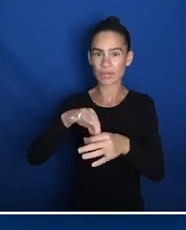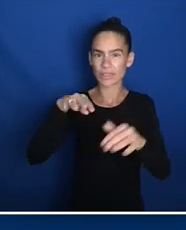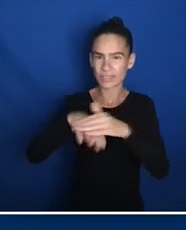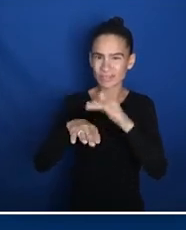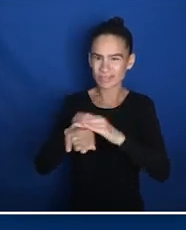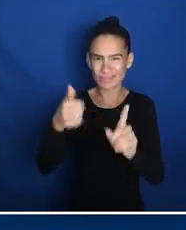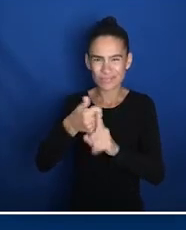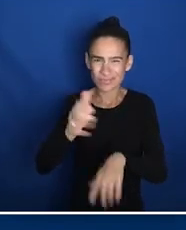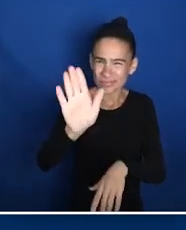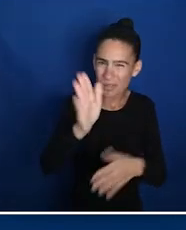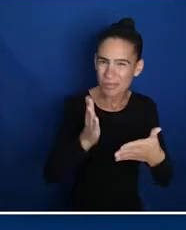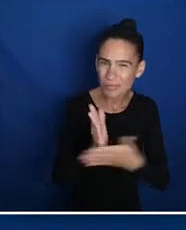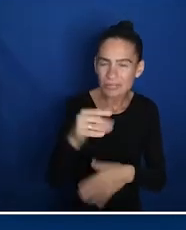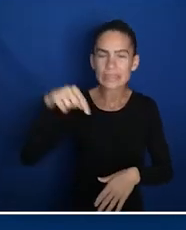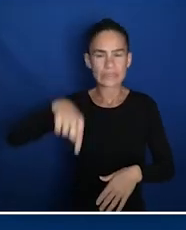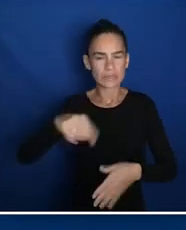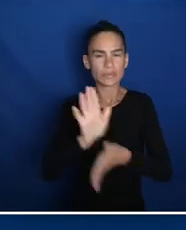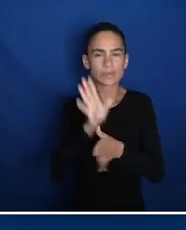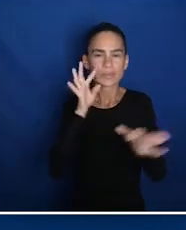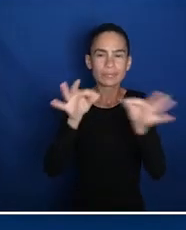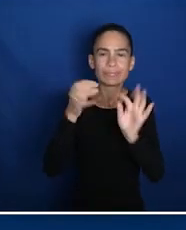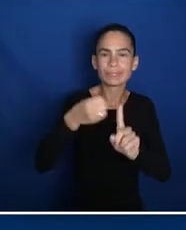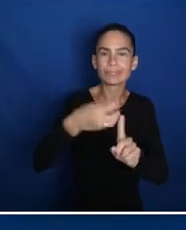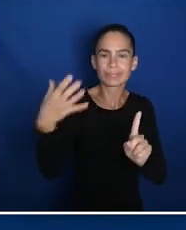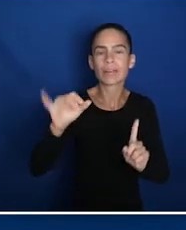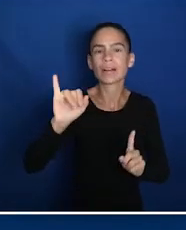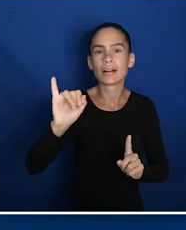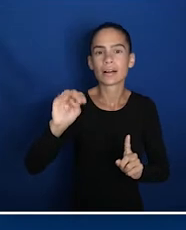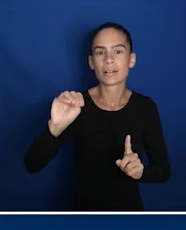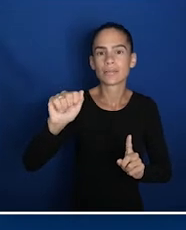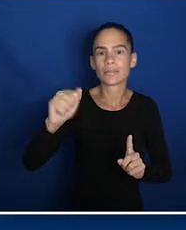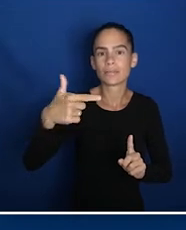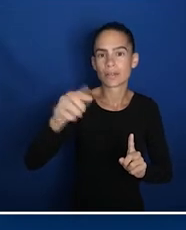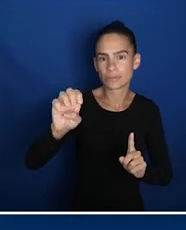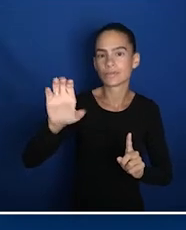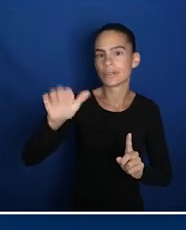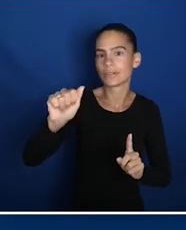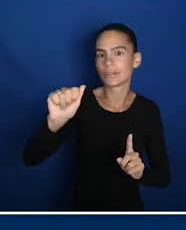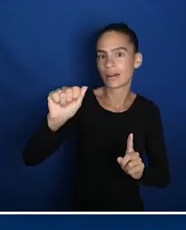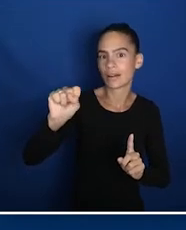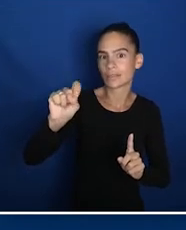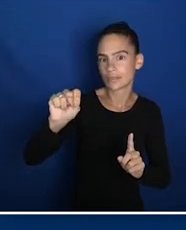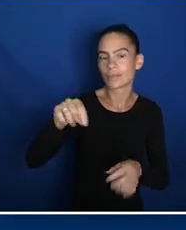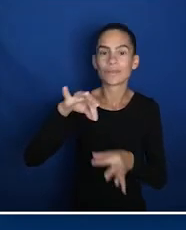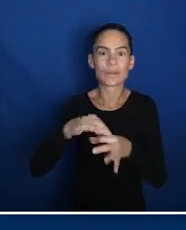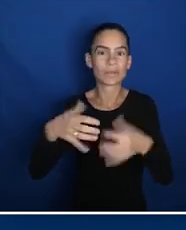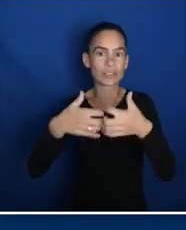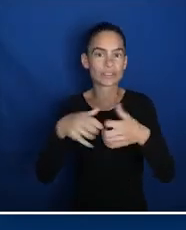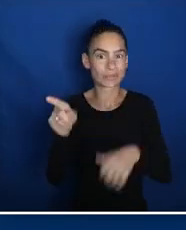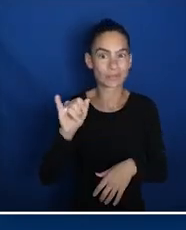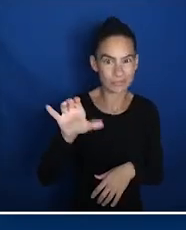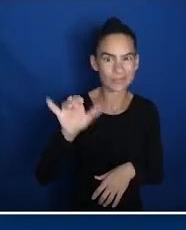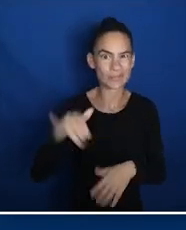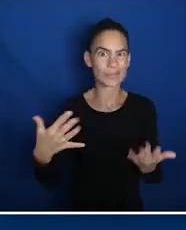your right. In this video, we'll go over the features of the image cast voting machines, which is what we use here in Leon County, so